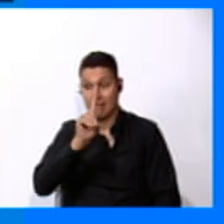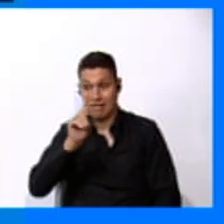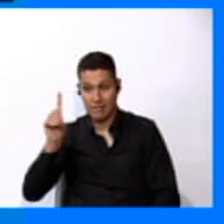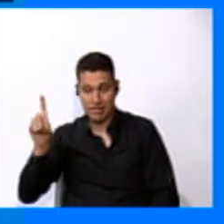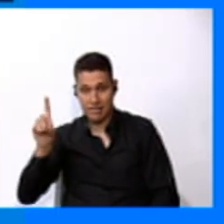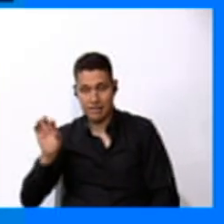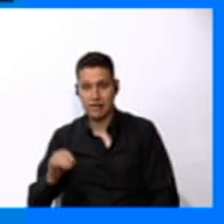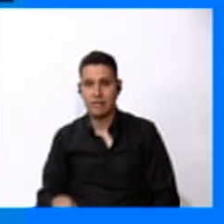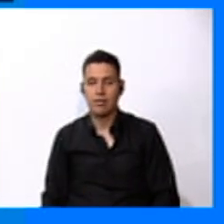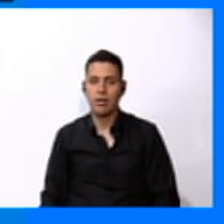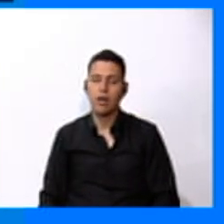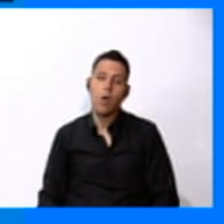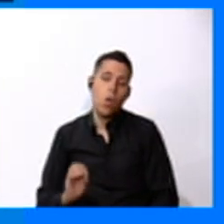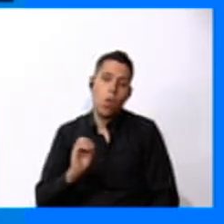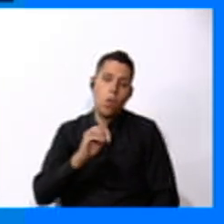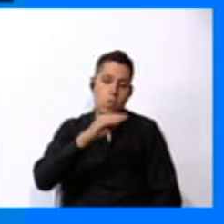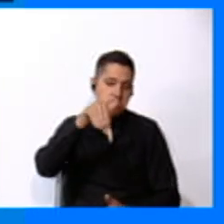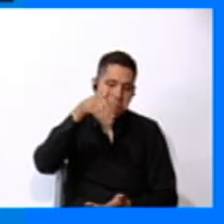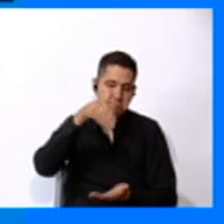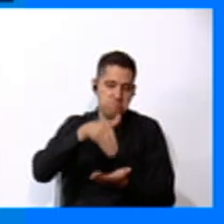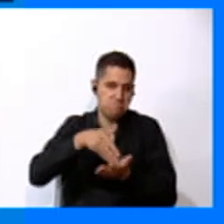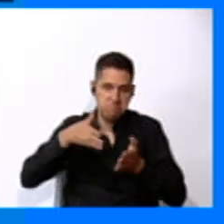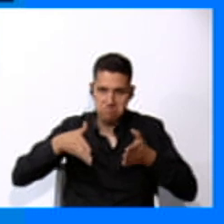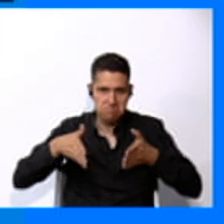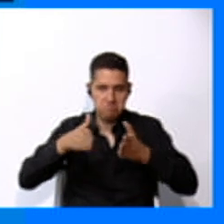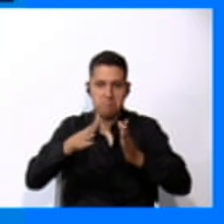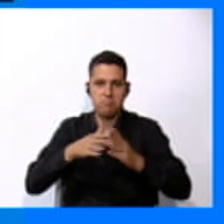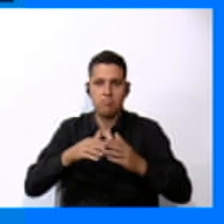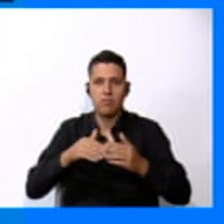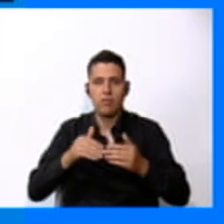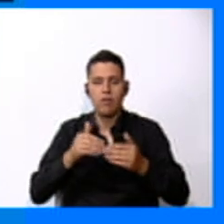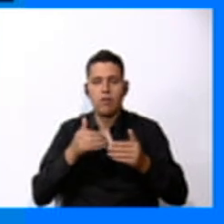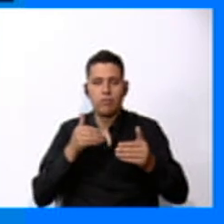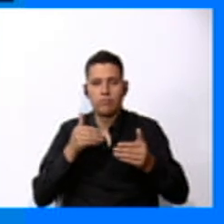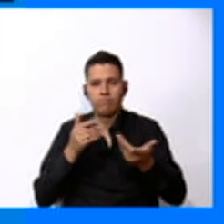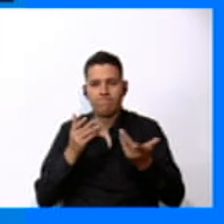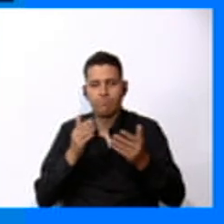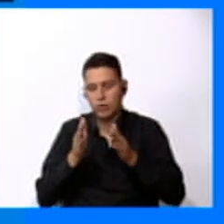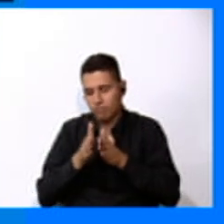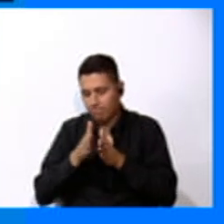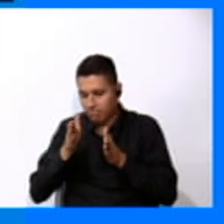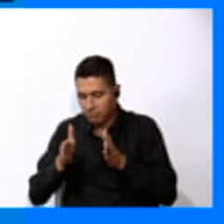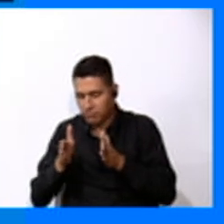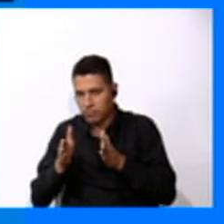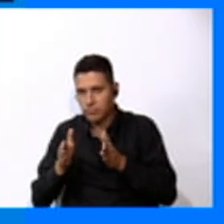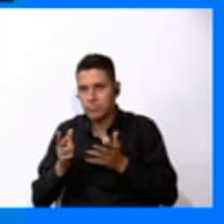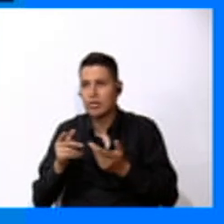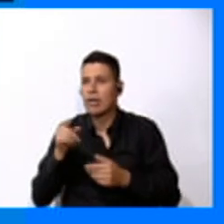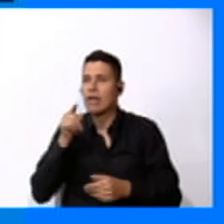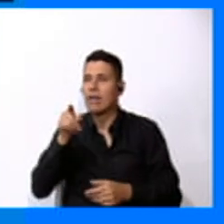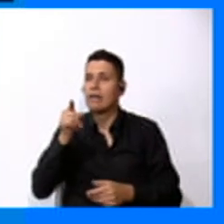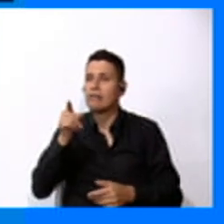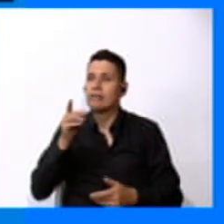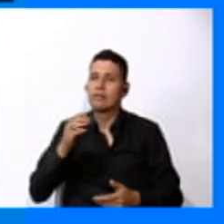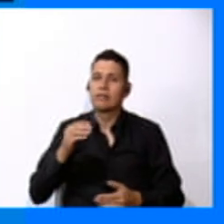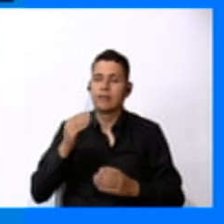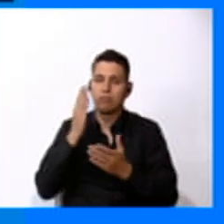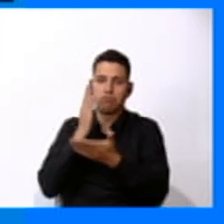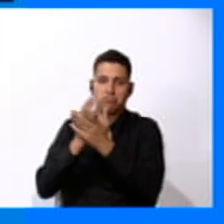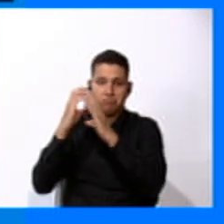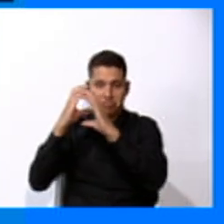On Central Avenue? Next to the bus? On Maple Street? Teacher, where do?